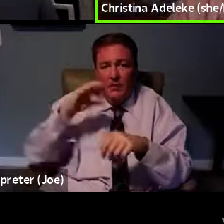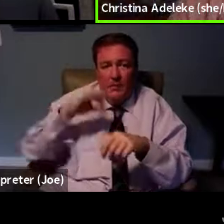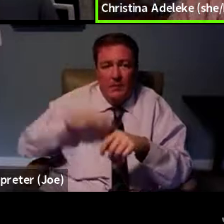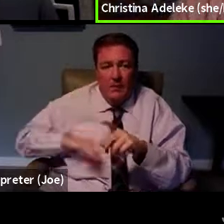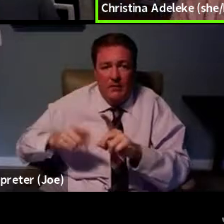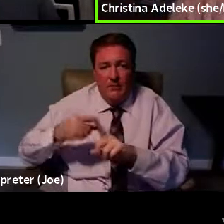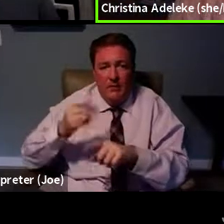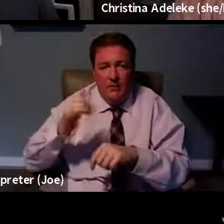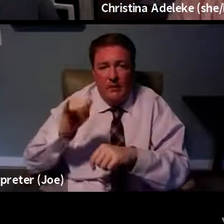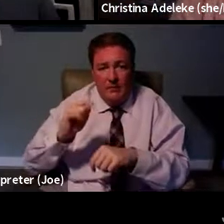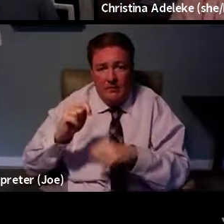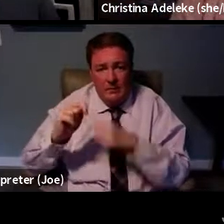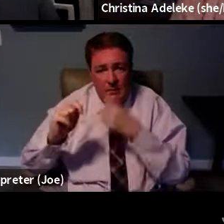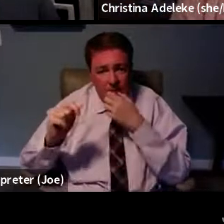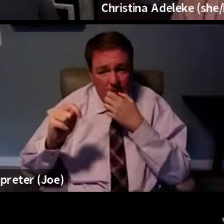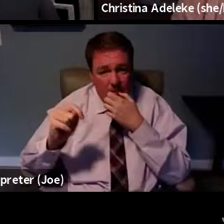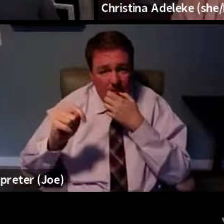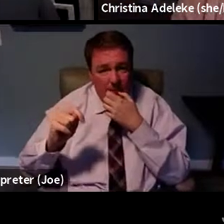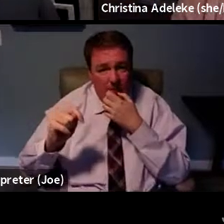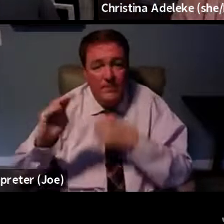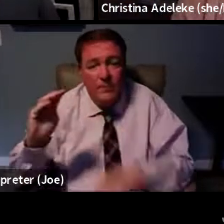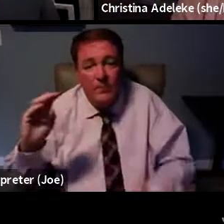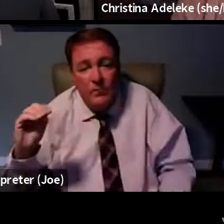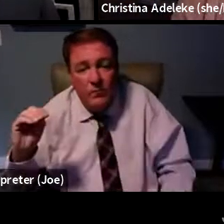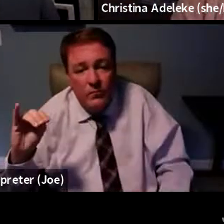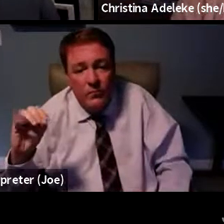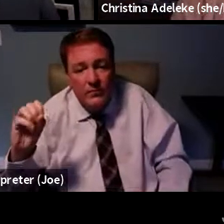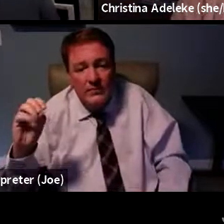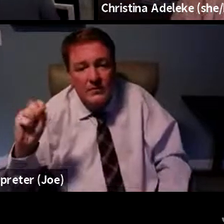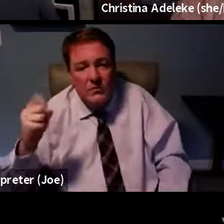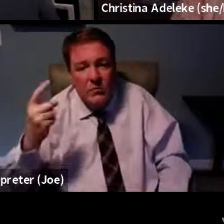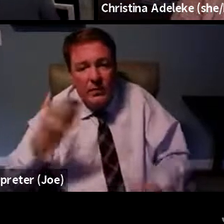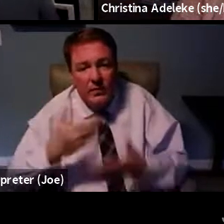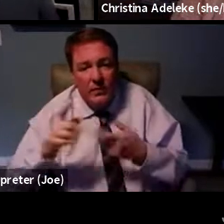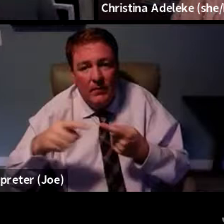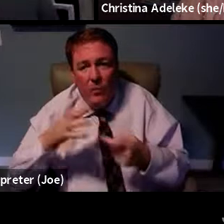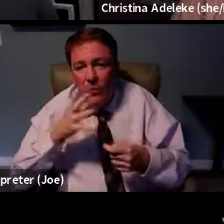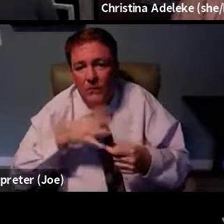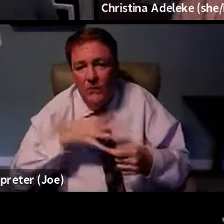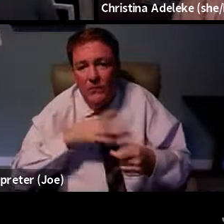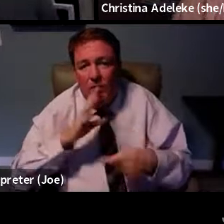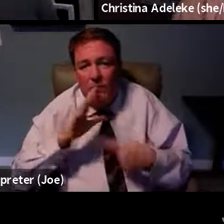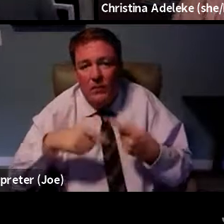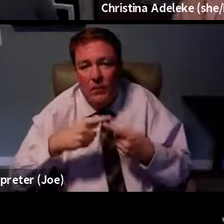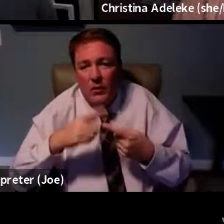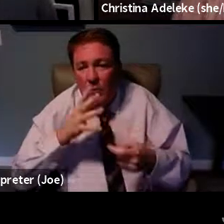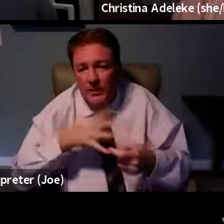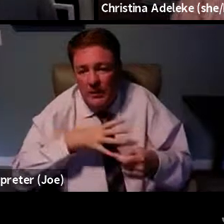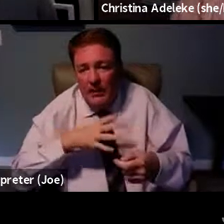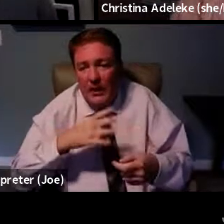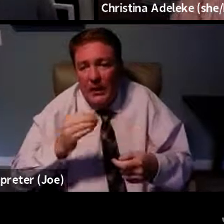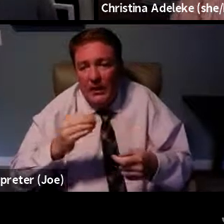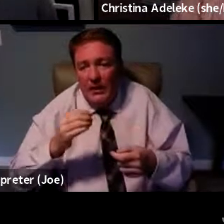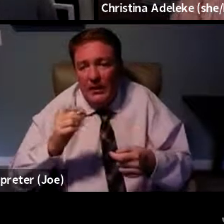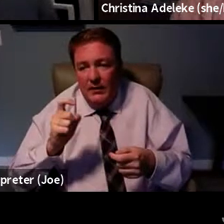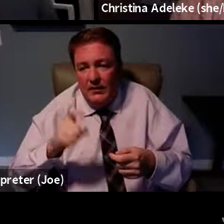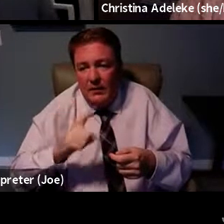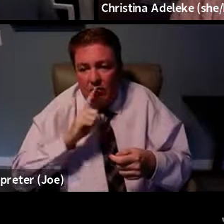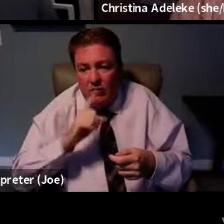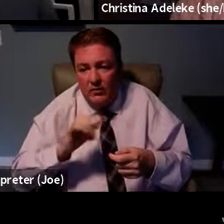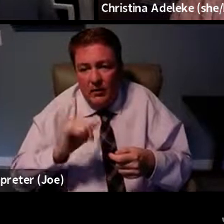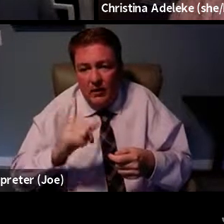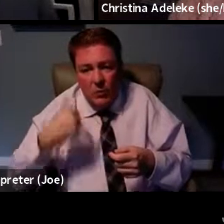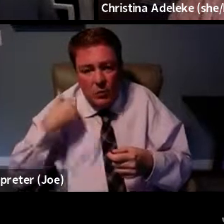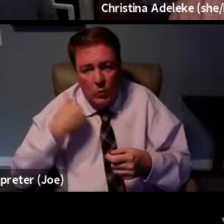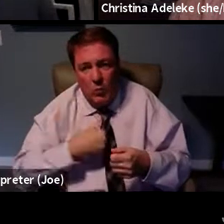they don't even know. One thing about women that is so important, and we need to talk about women, and we need to make sure we bring that